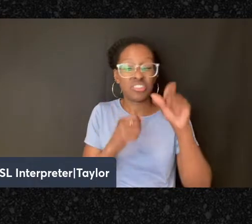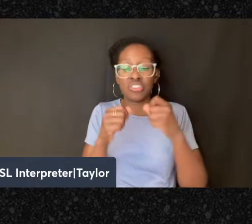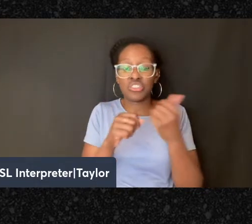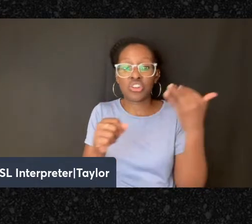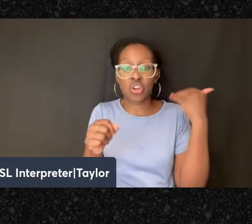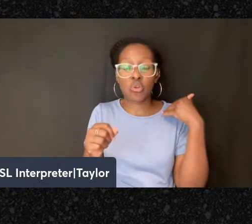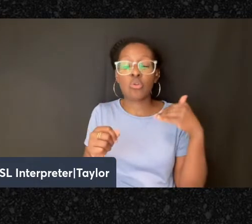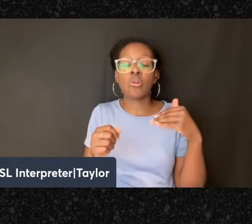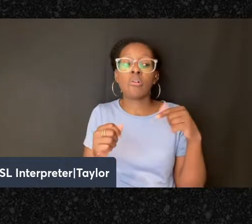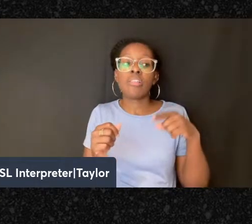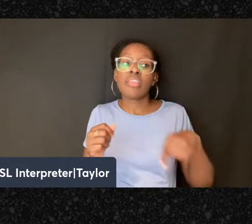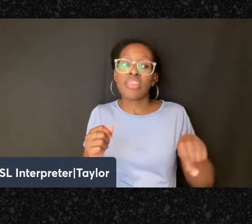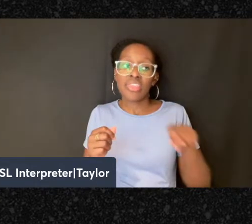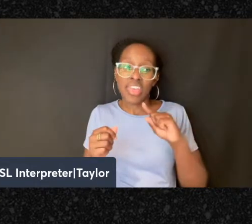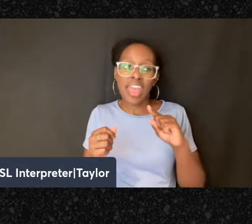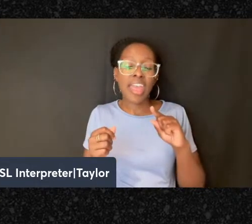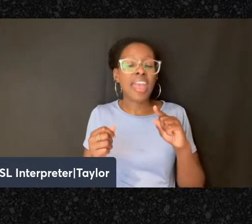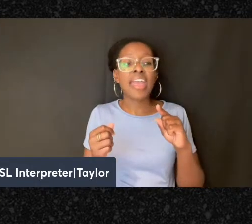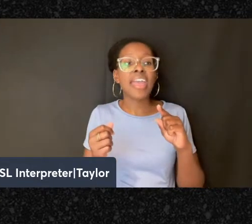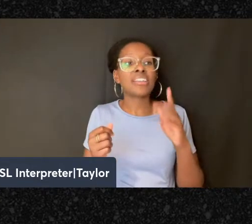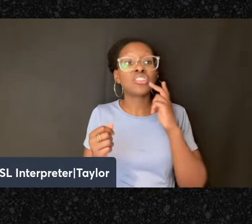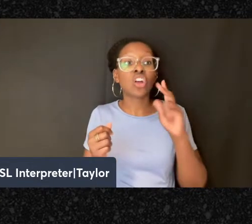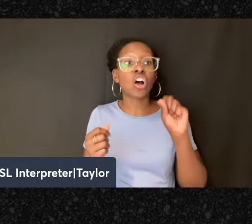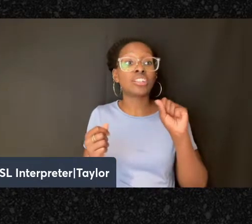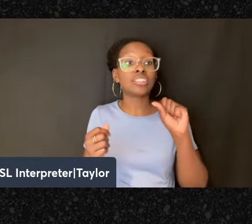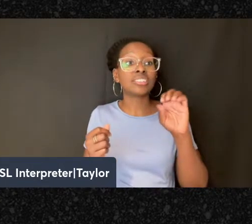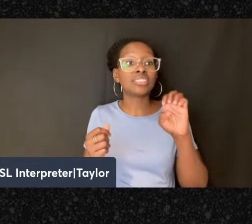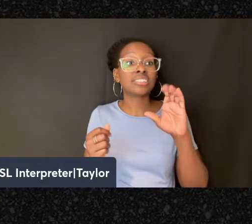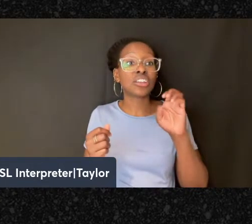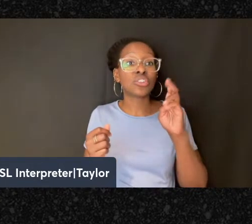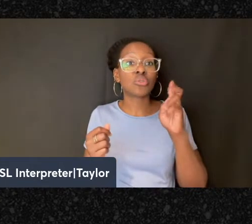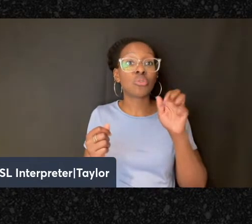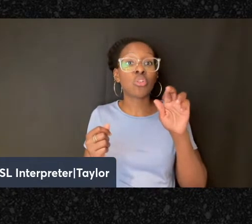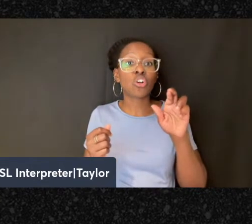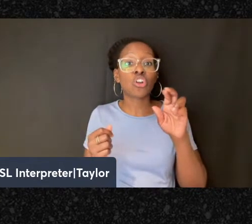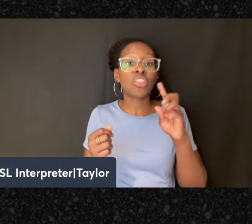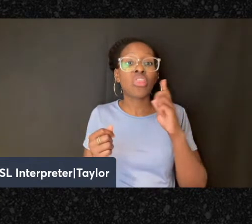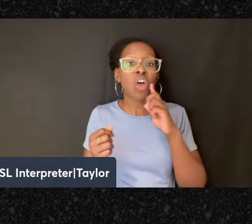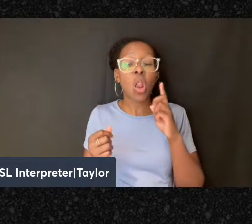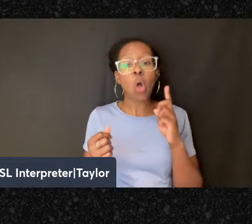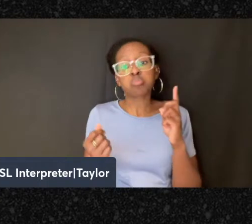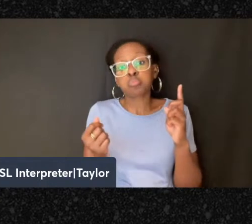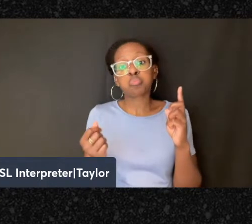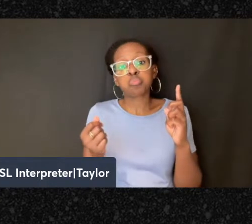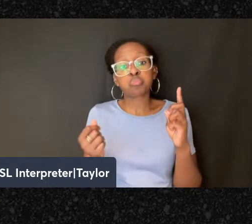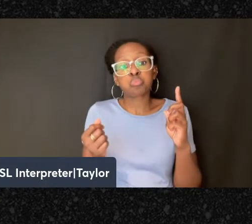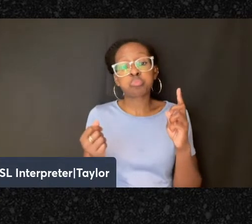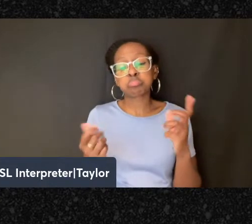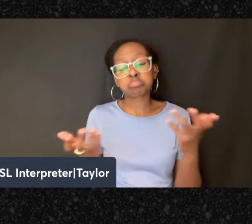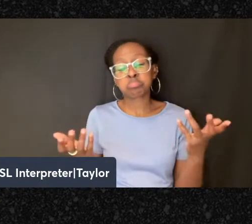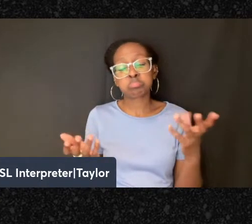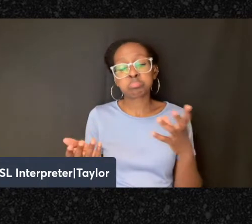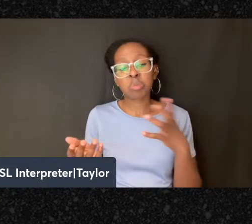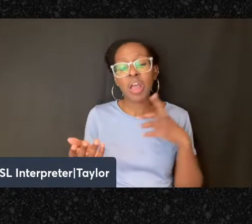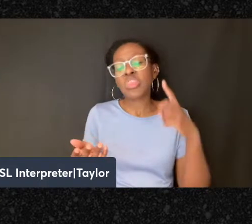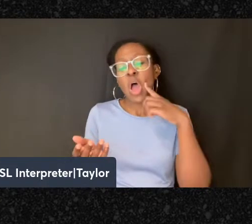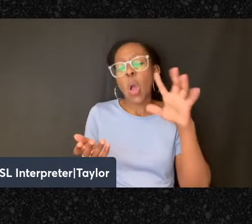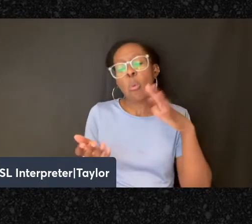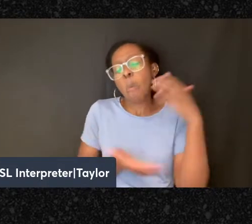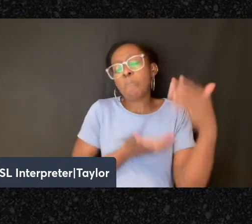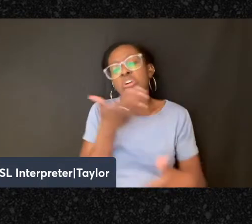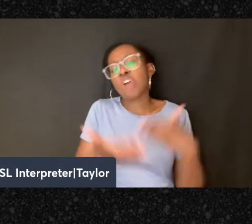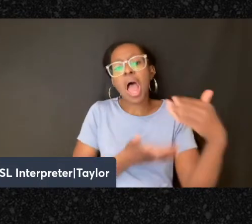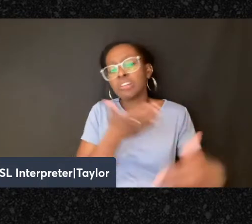for granted. They thought that it was the way of modernity. They thought that everything was going to progress in such a manner